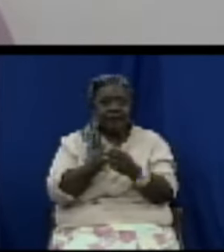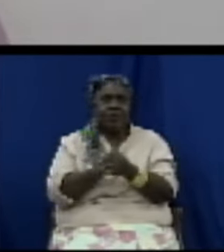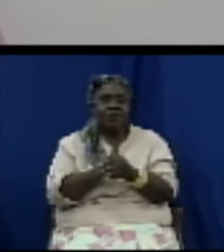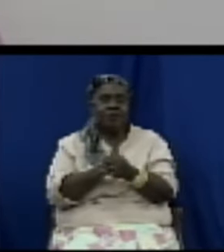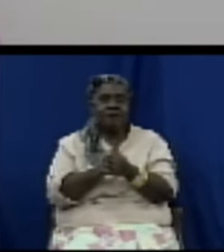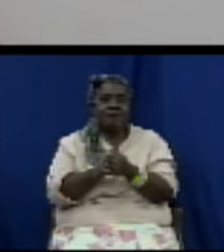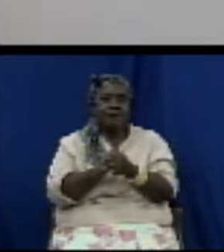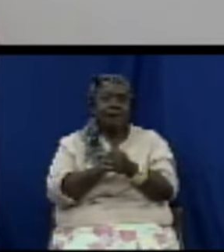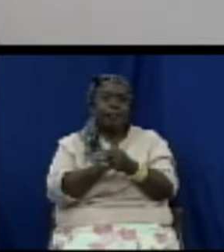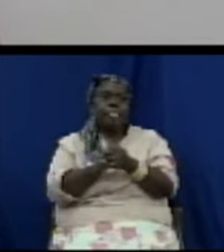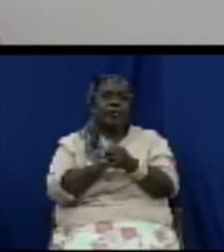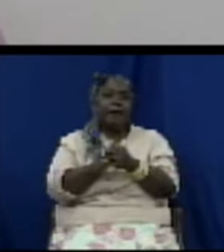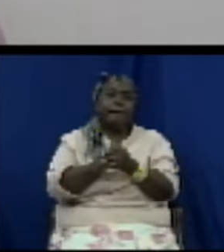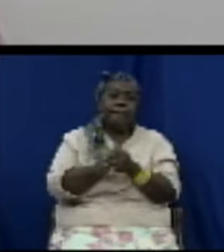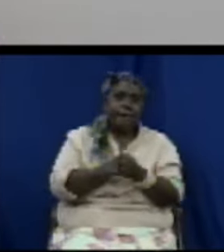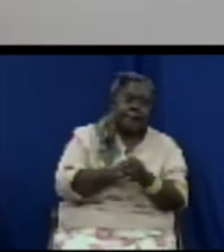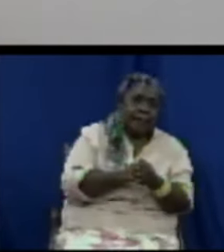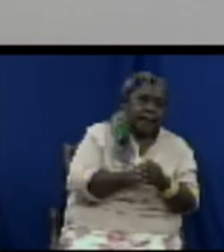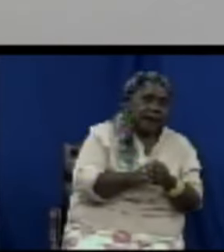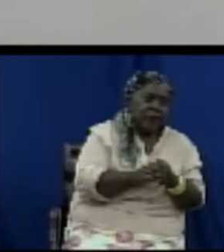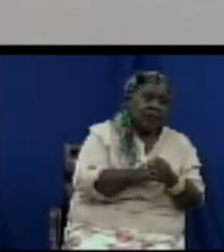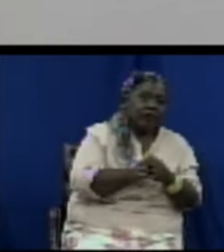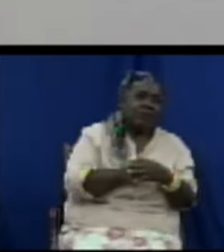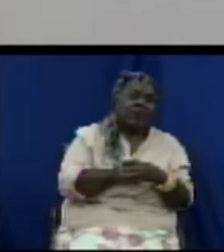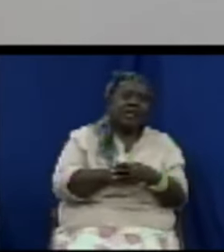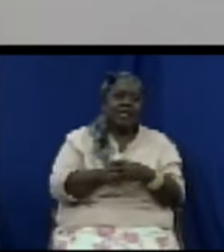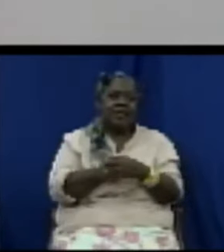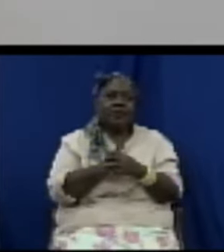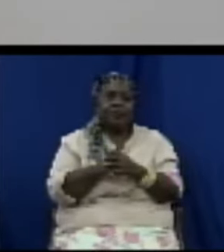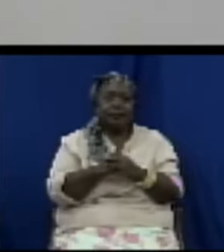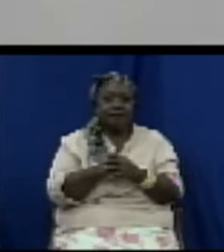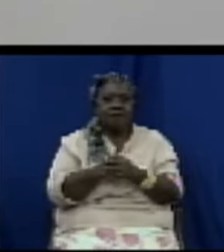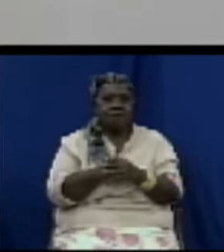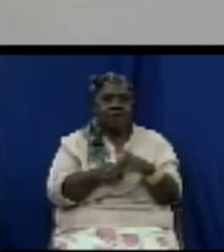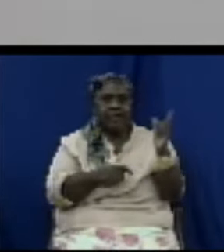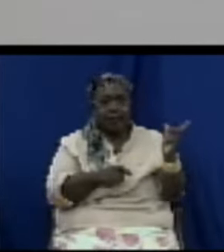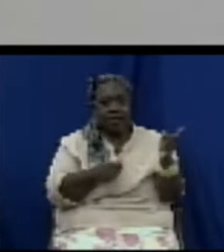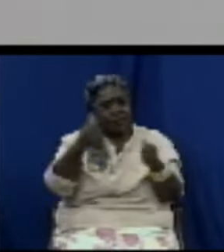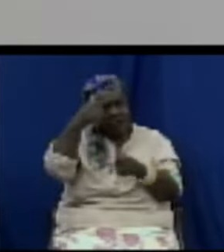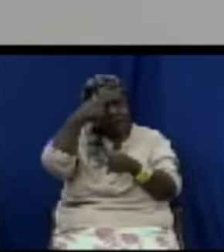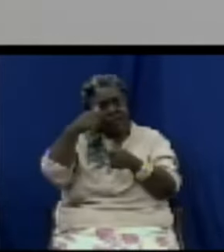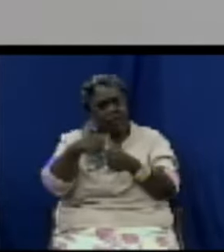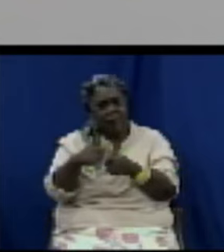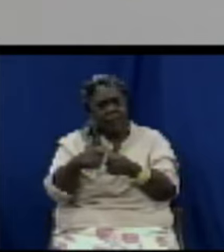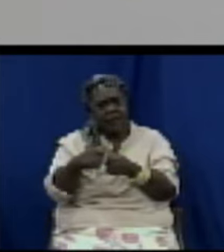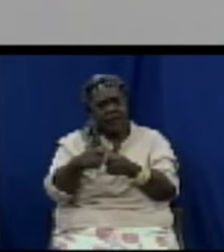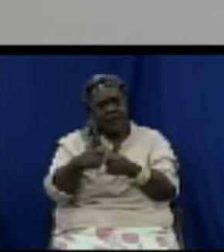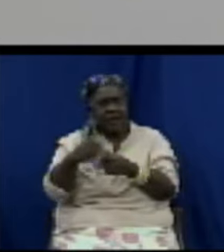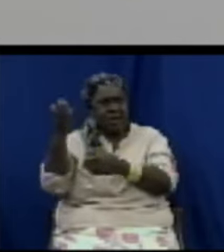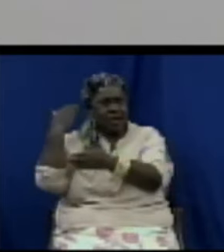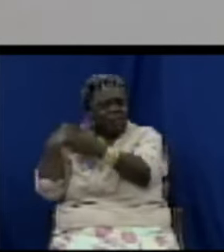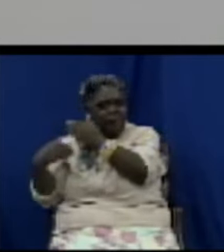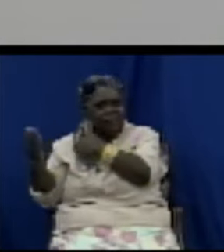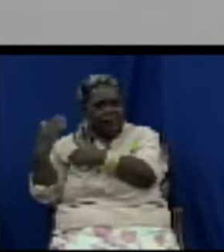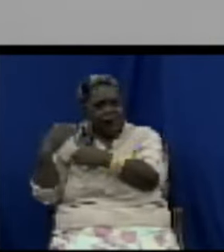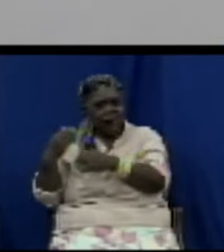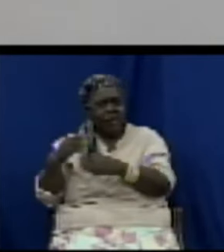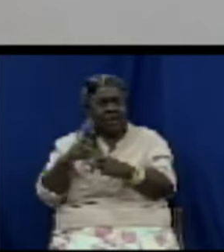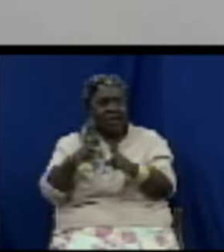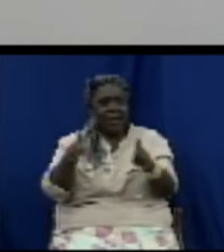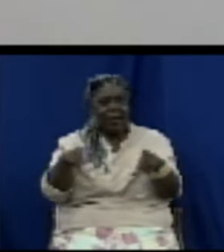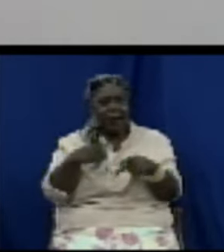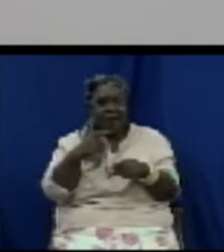was this for me I don't even know if it was a crisis but everyone was saying oh plastic rice